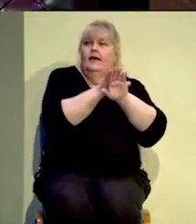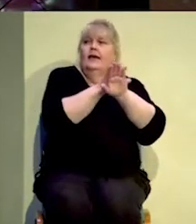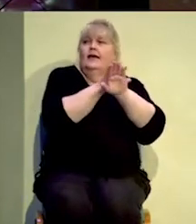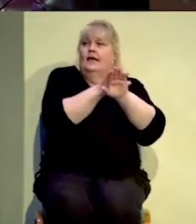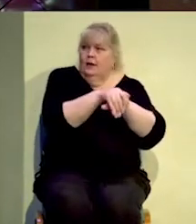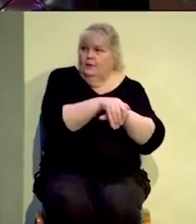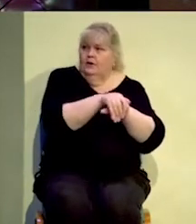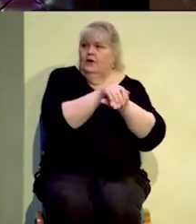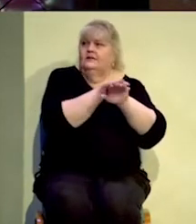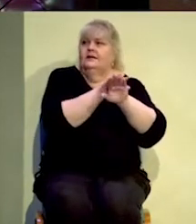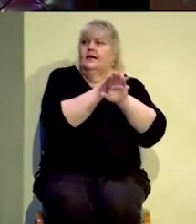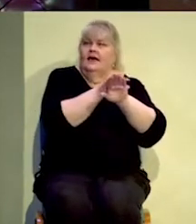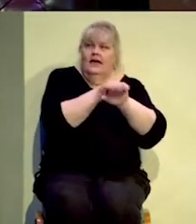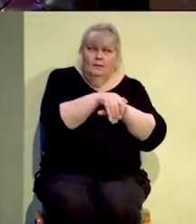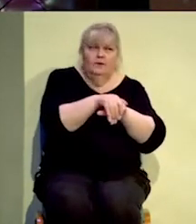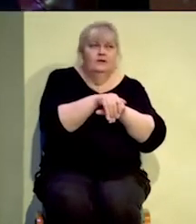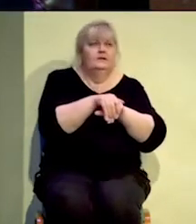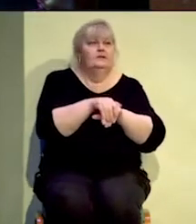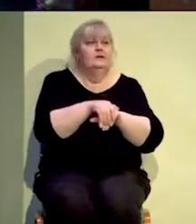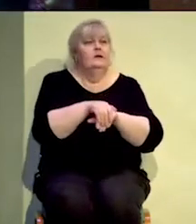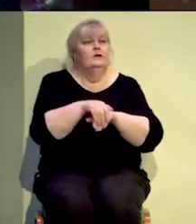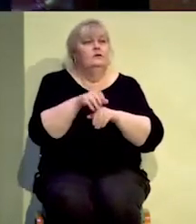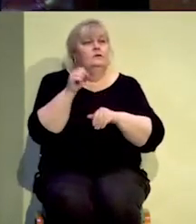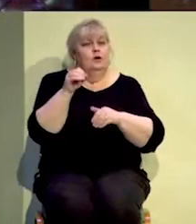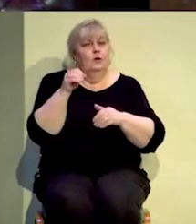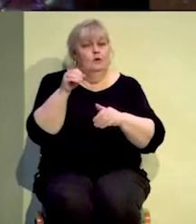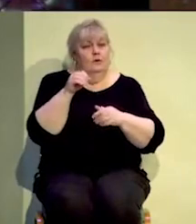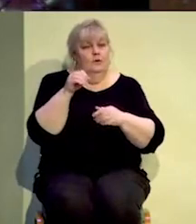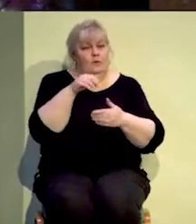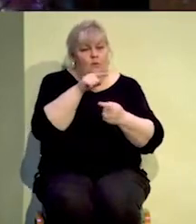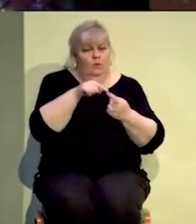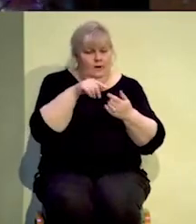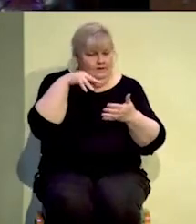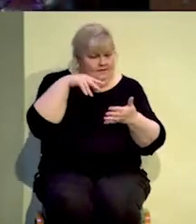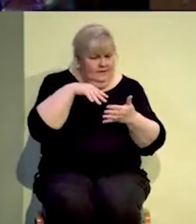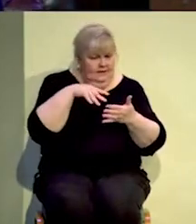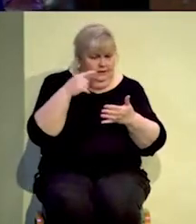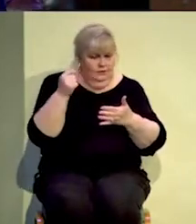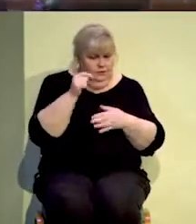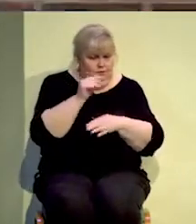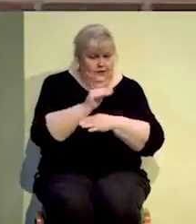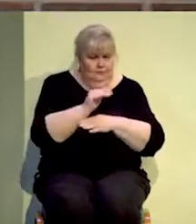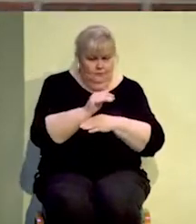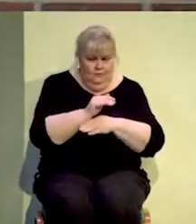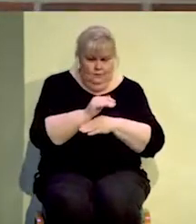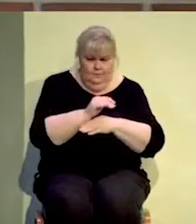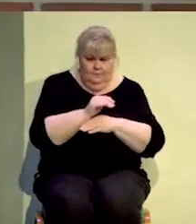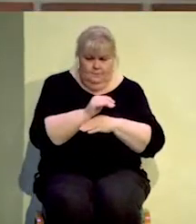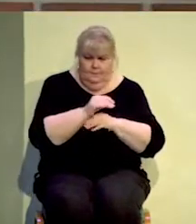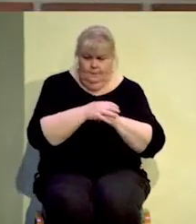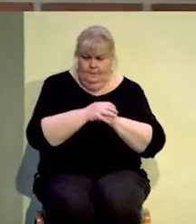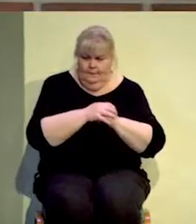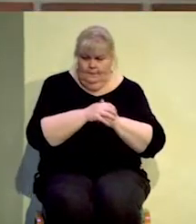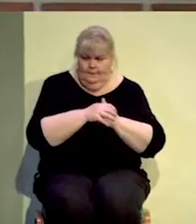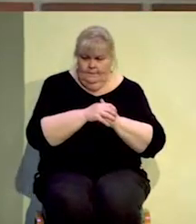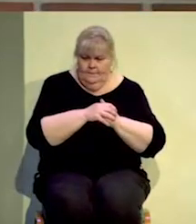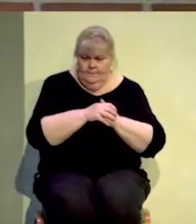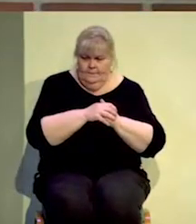hypocrites so I was studying for the sermon this past Tuesday afternoon then I got a chance to study again on Thursday